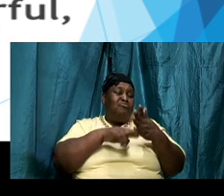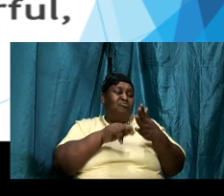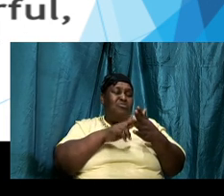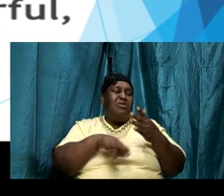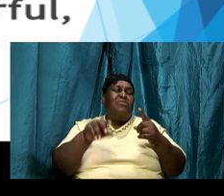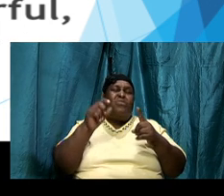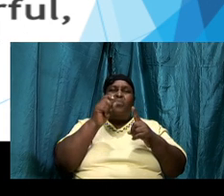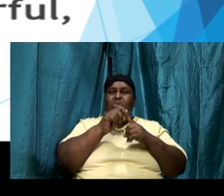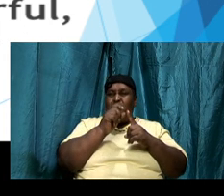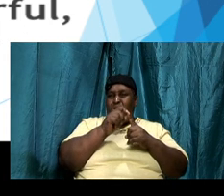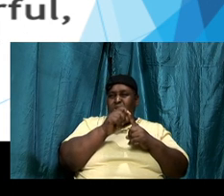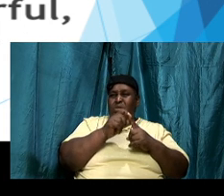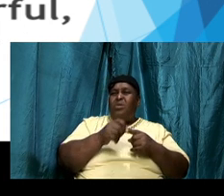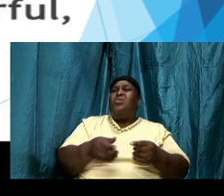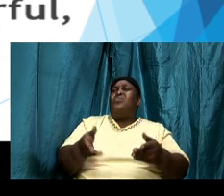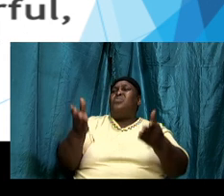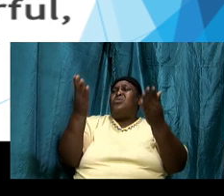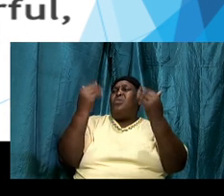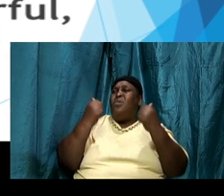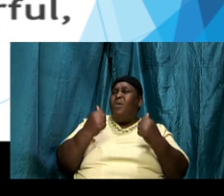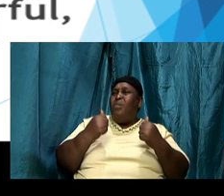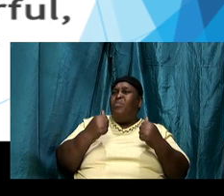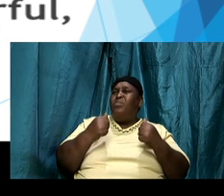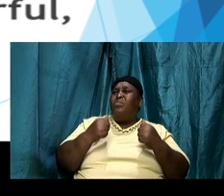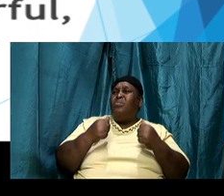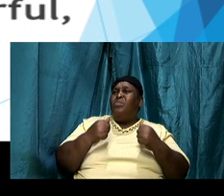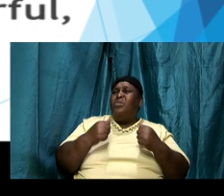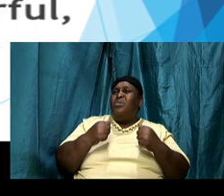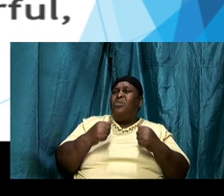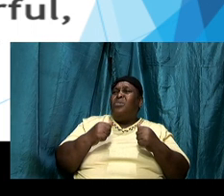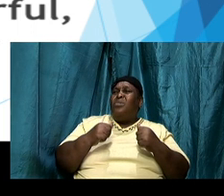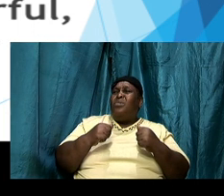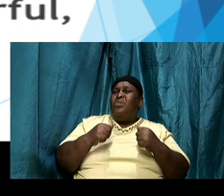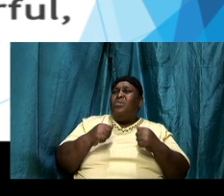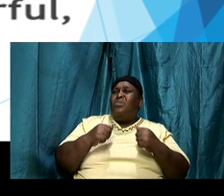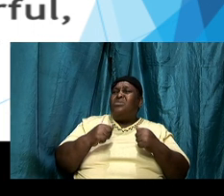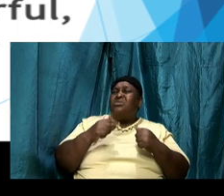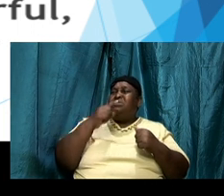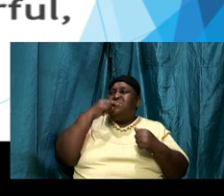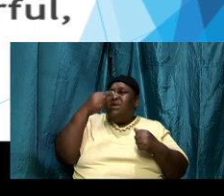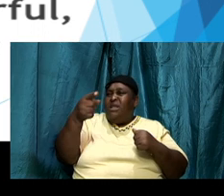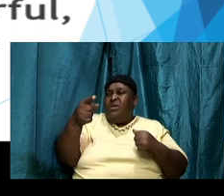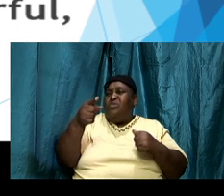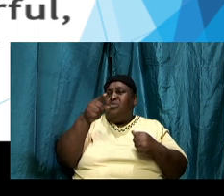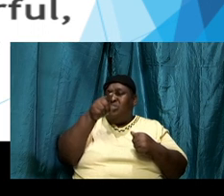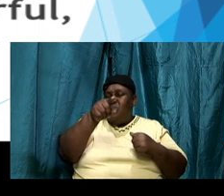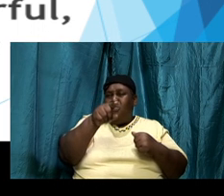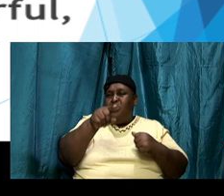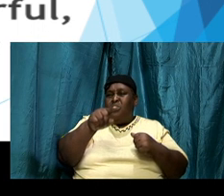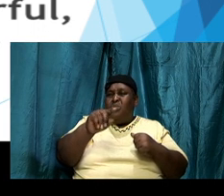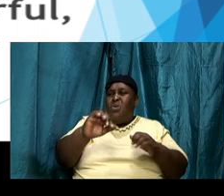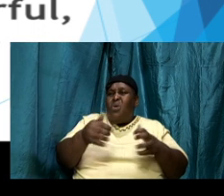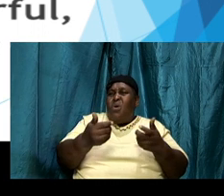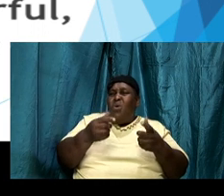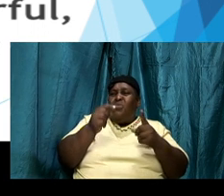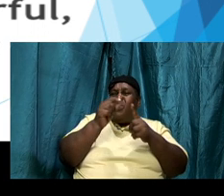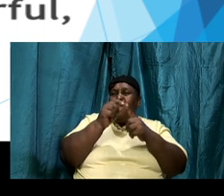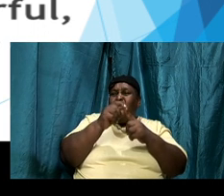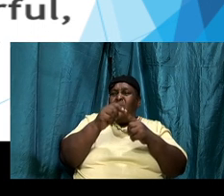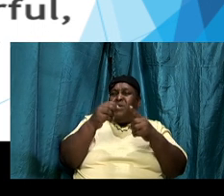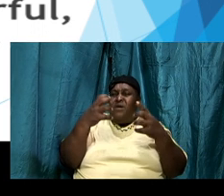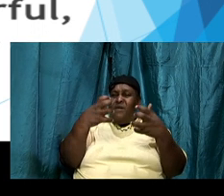brothers and sisters so that we can understand how the word fits together all the